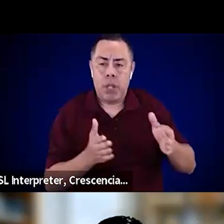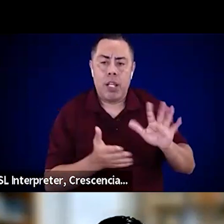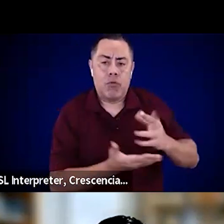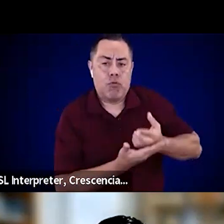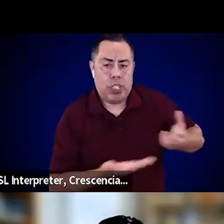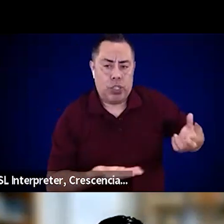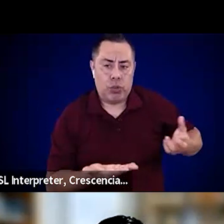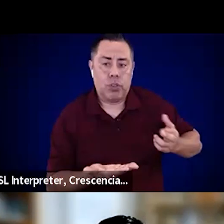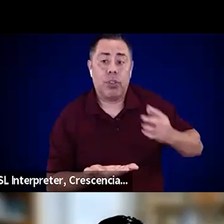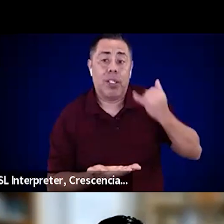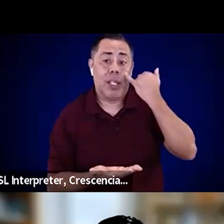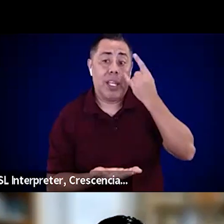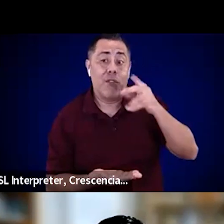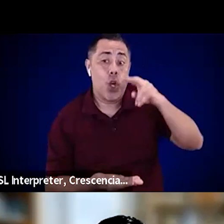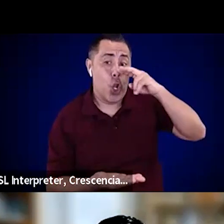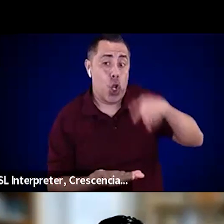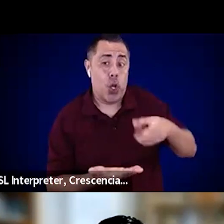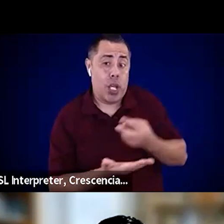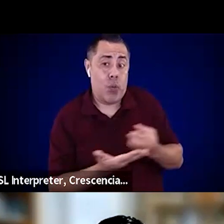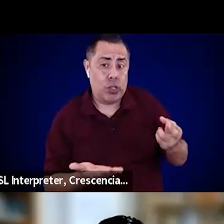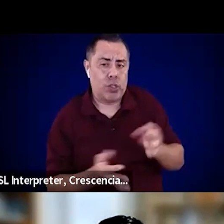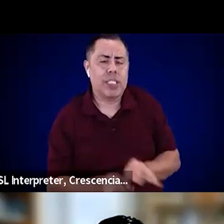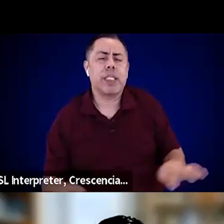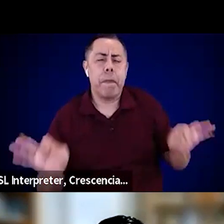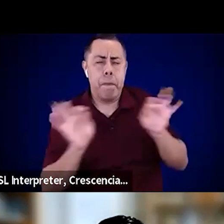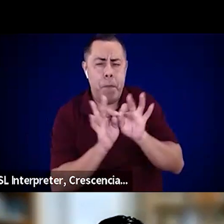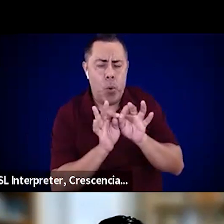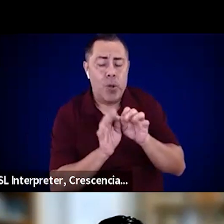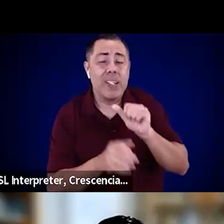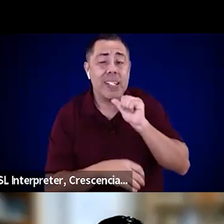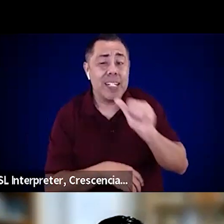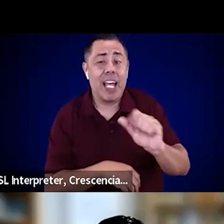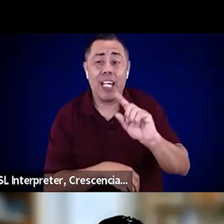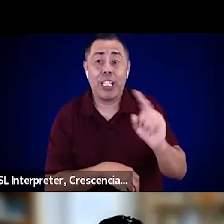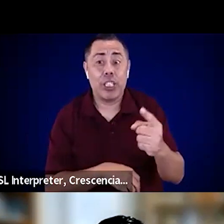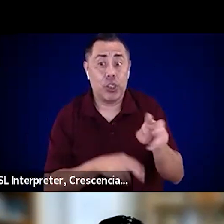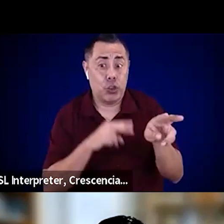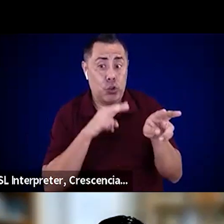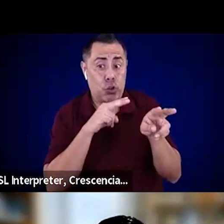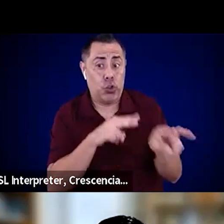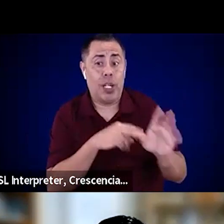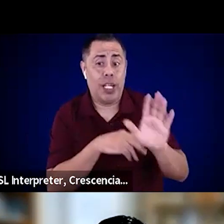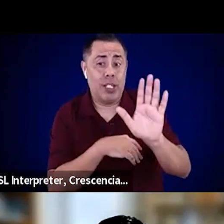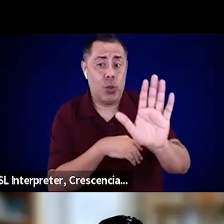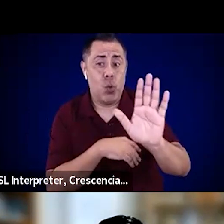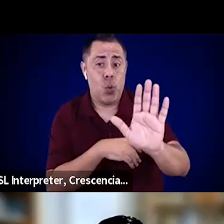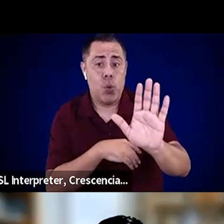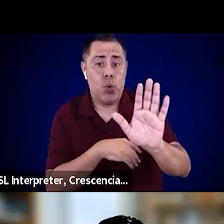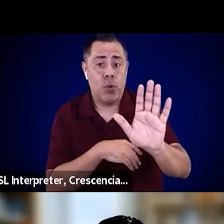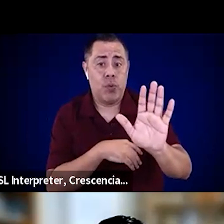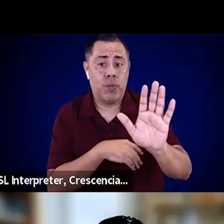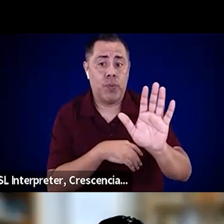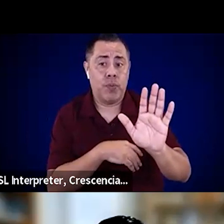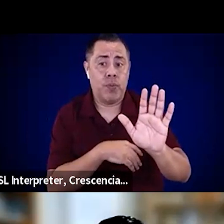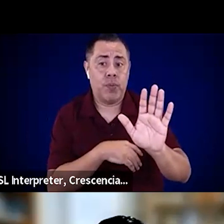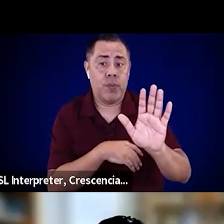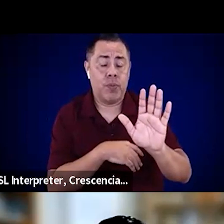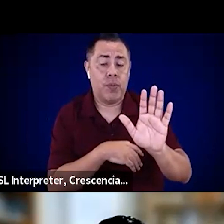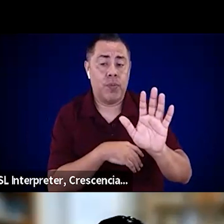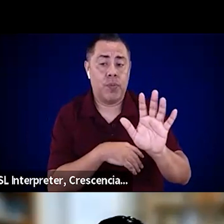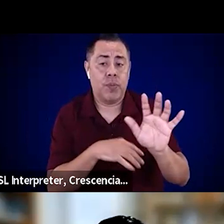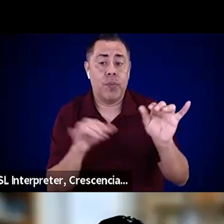resources, I think it's important not just to look at your fixed route and